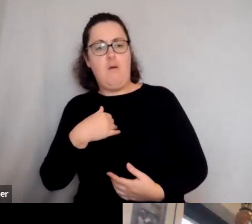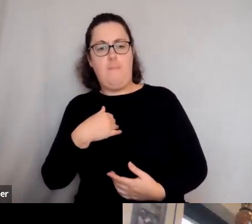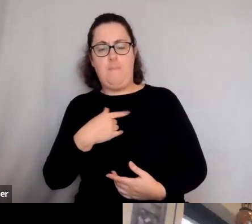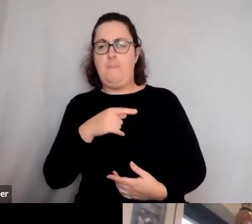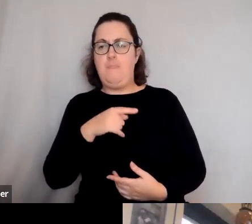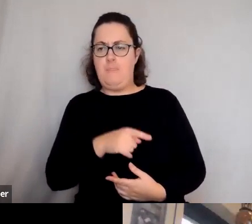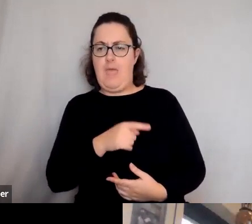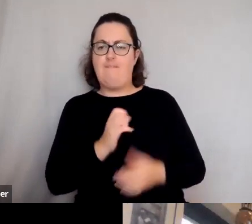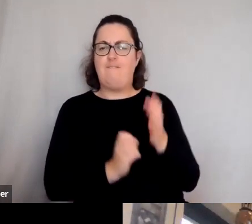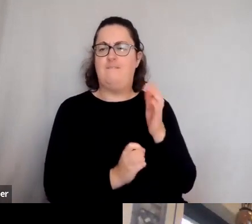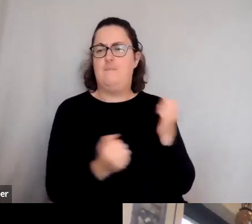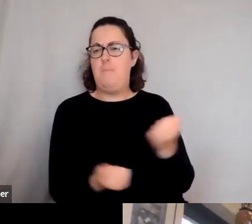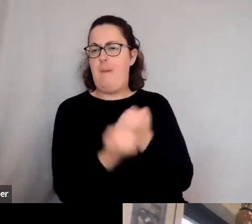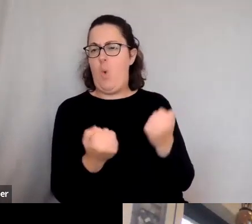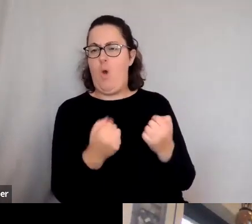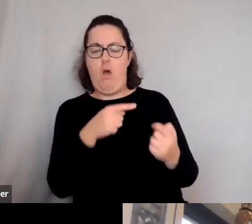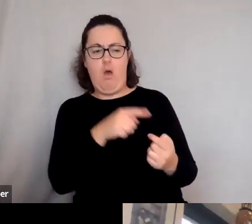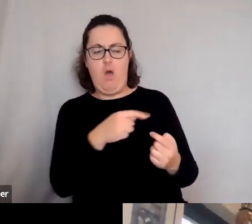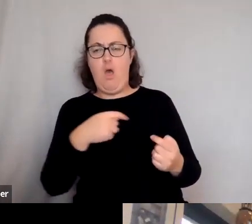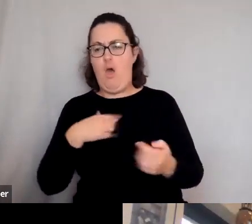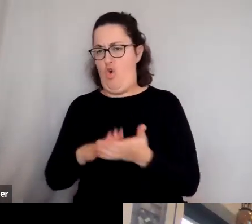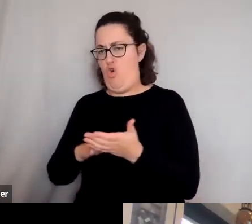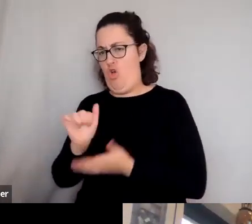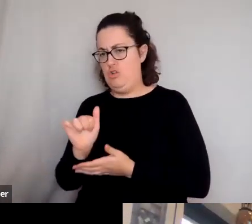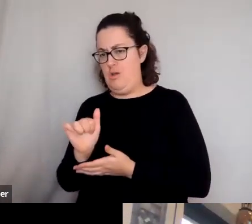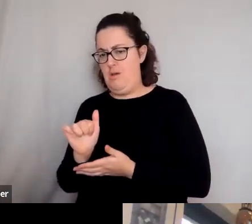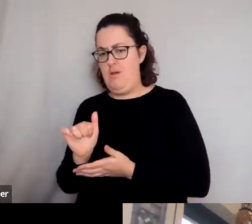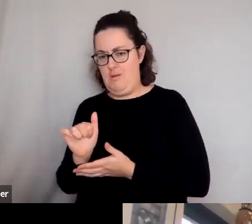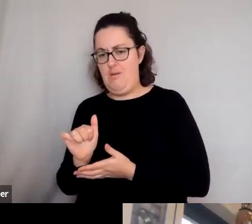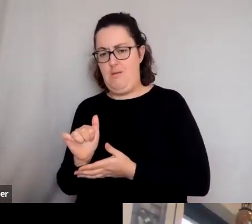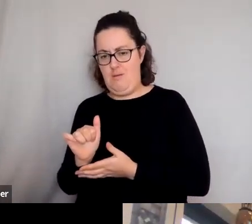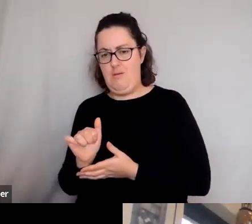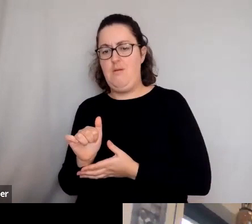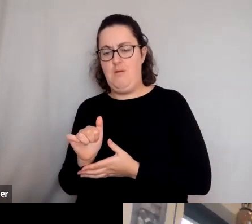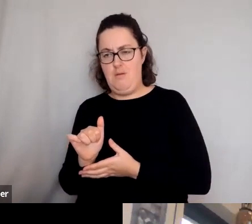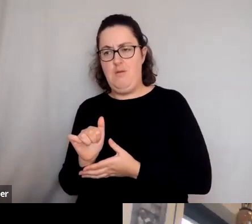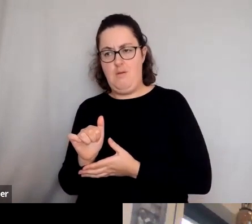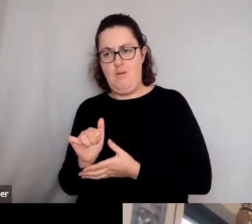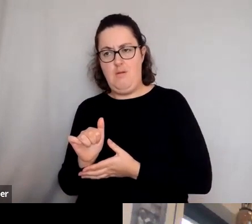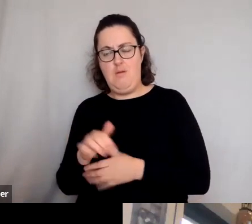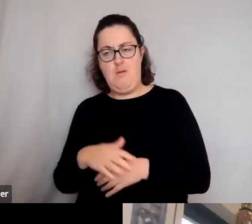We've got the culture. And Greeks certainly did that. And to some extent, the Romans believed them.